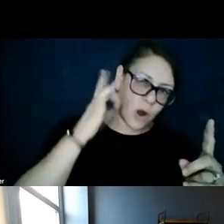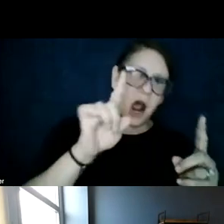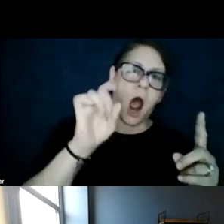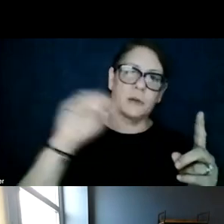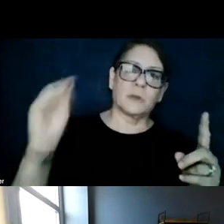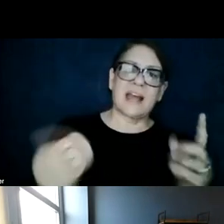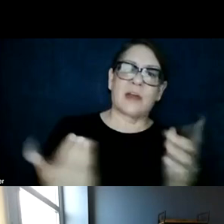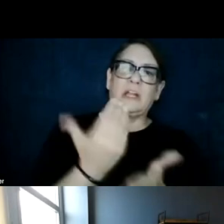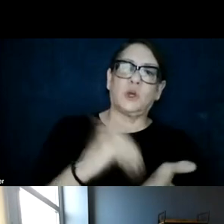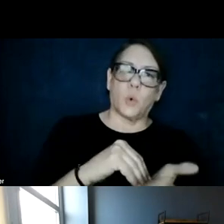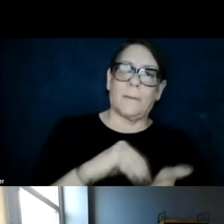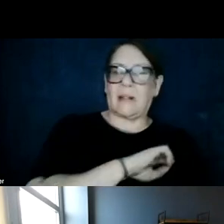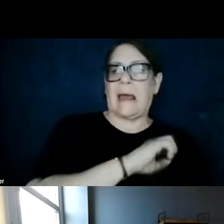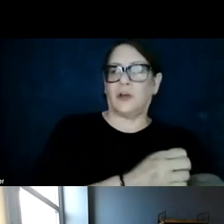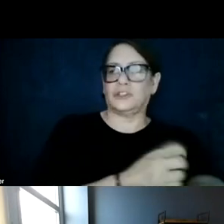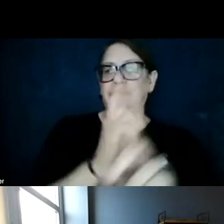renewable target.